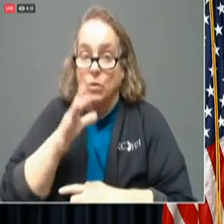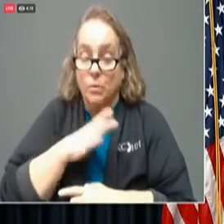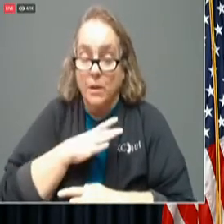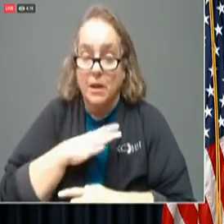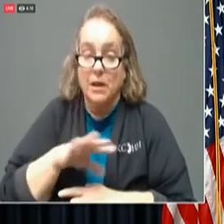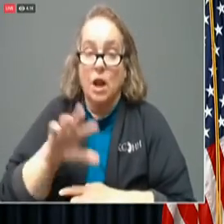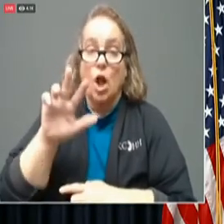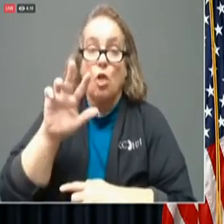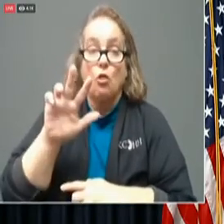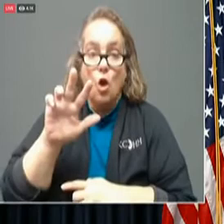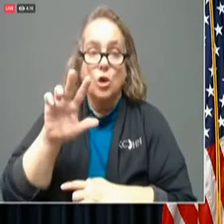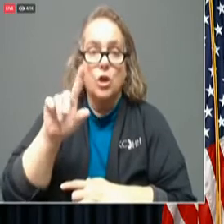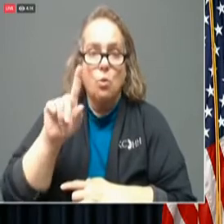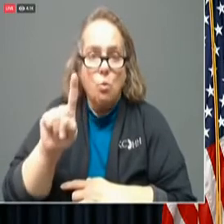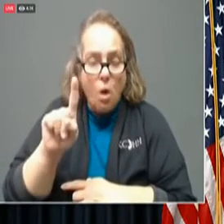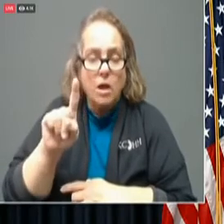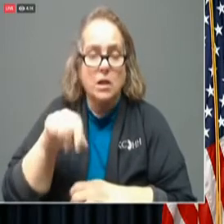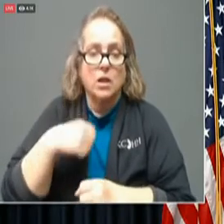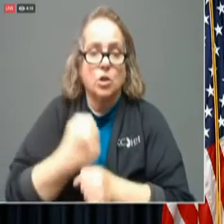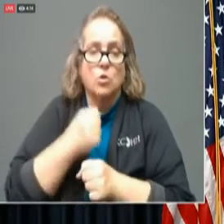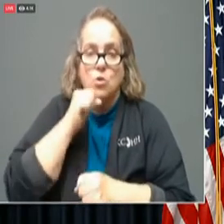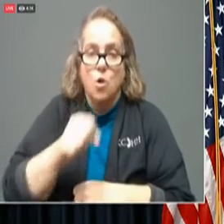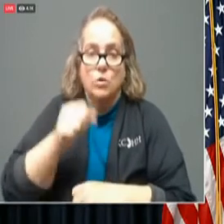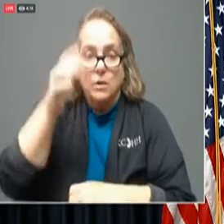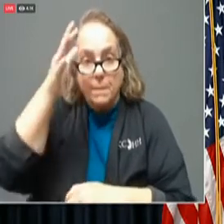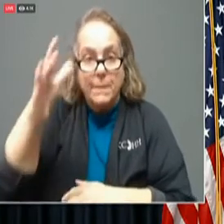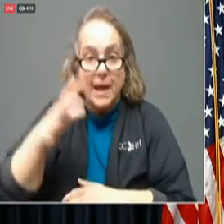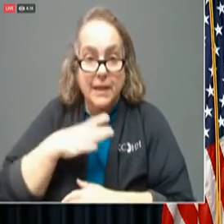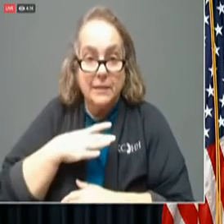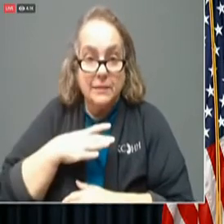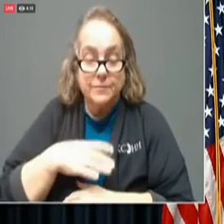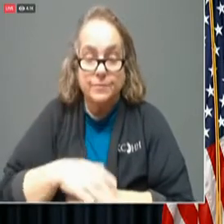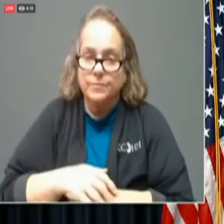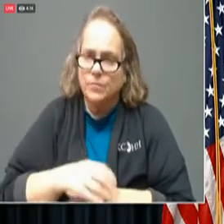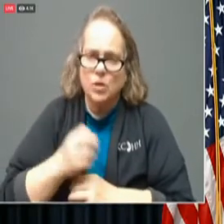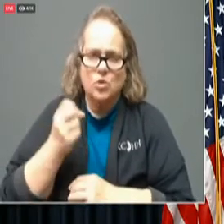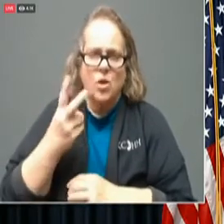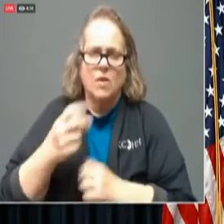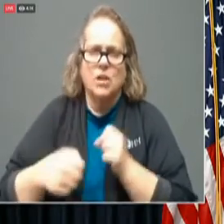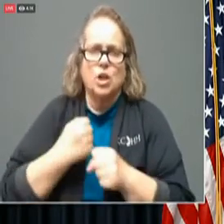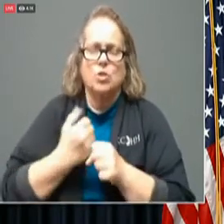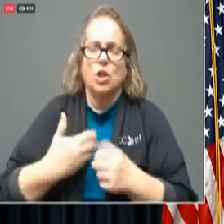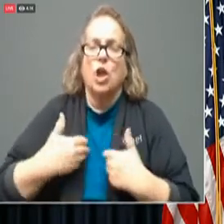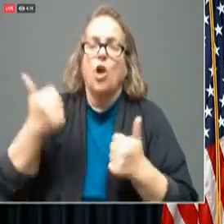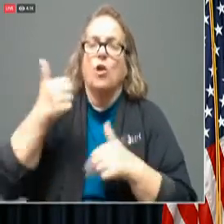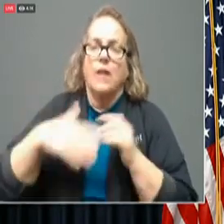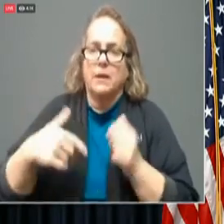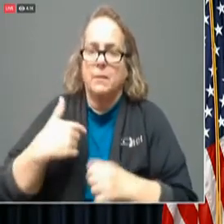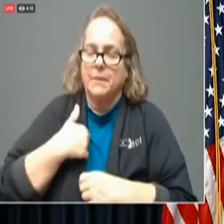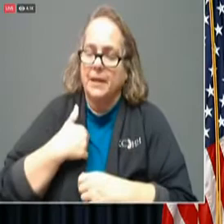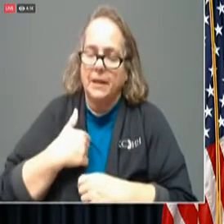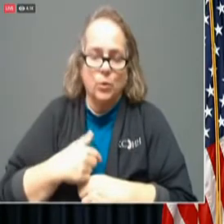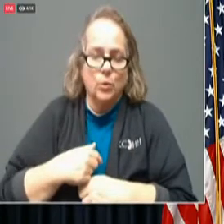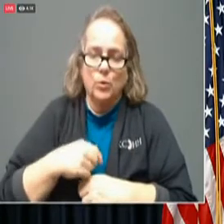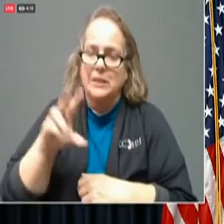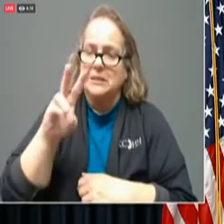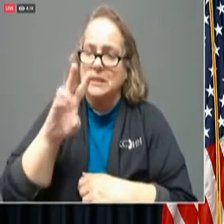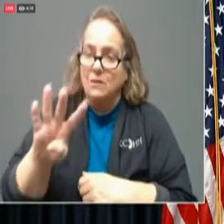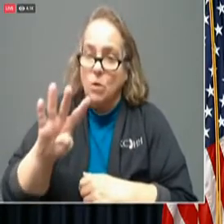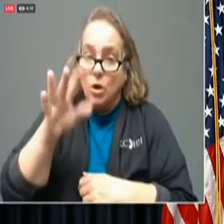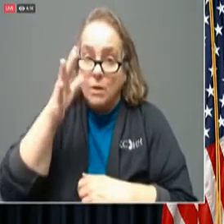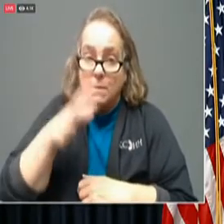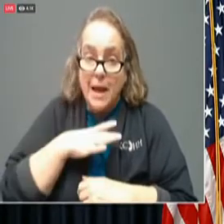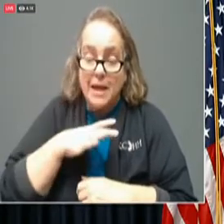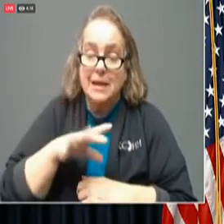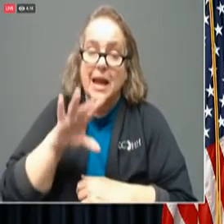61 year old man. man. It's 12 years younger than I am 64 year old man and 88